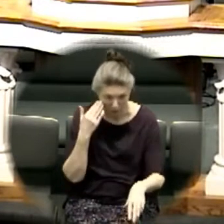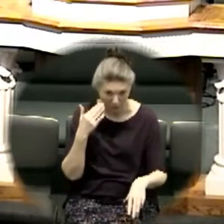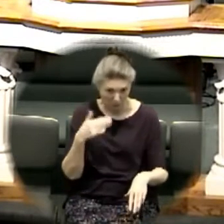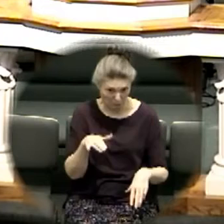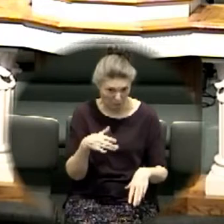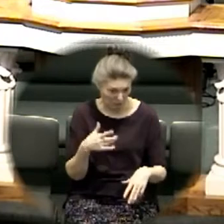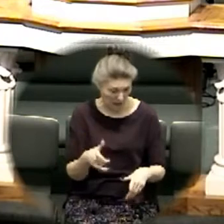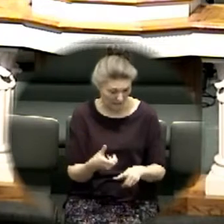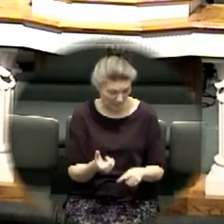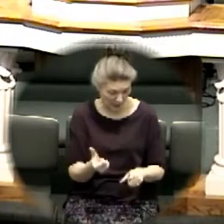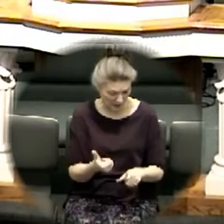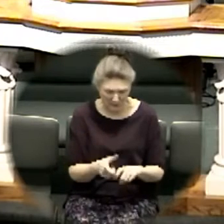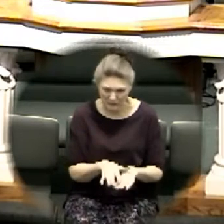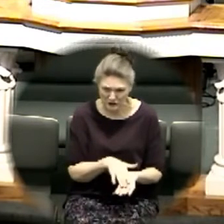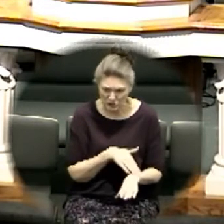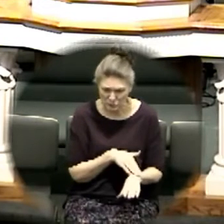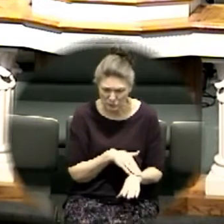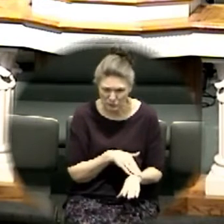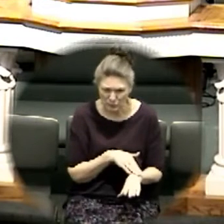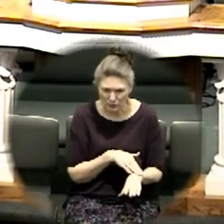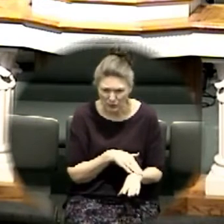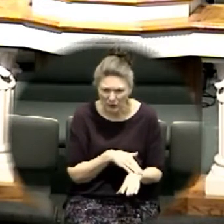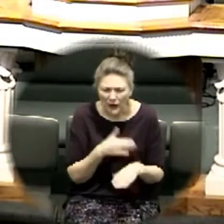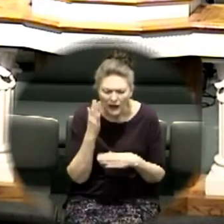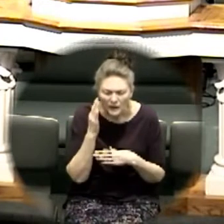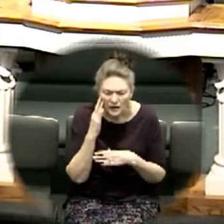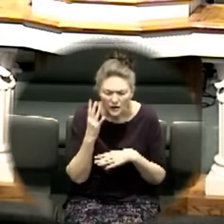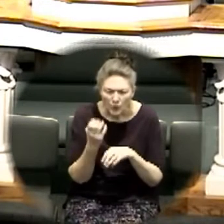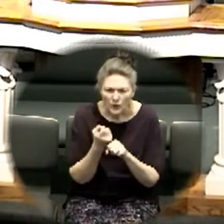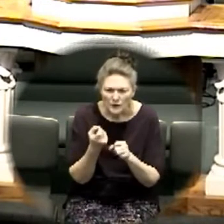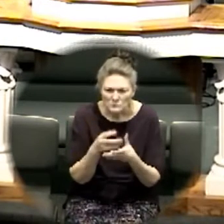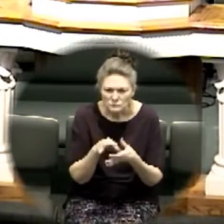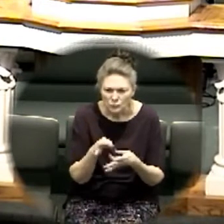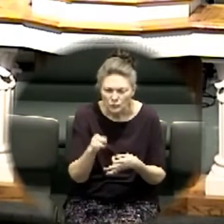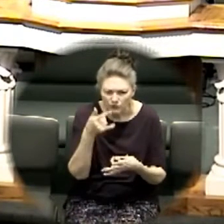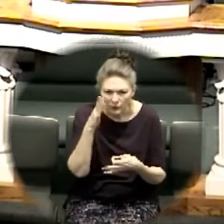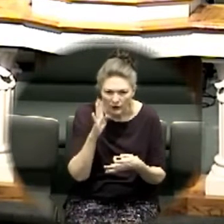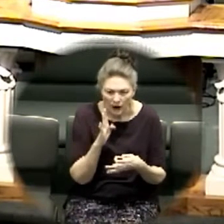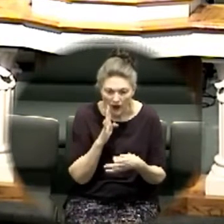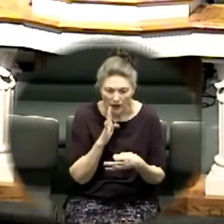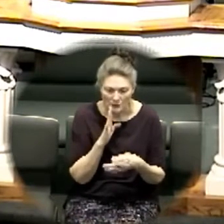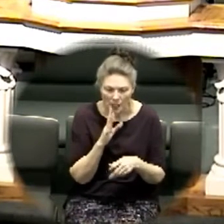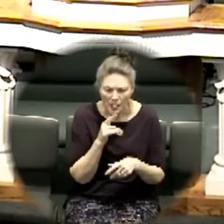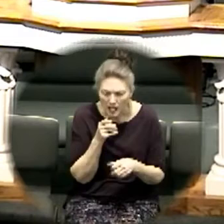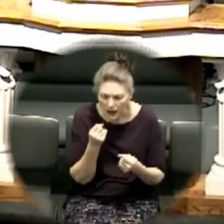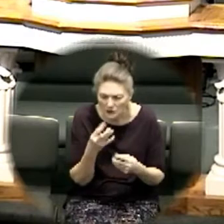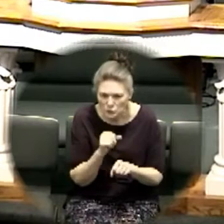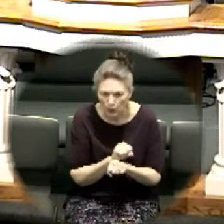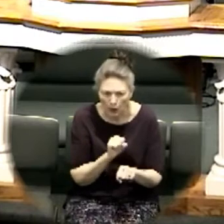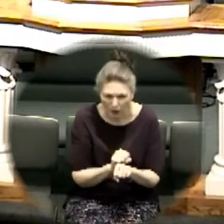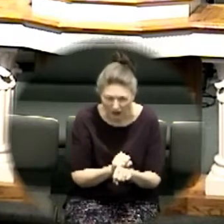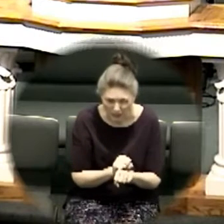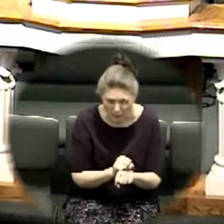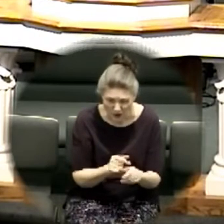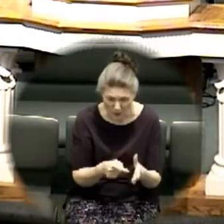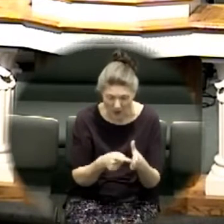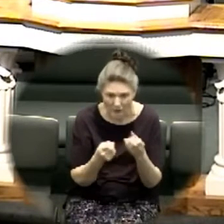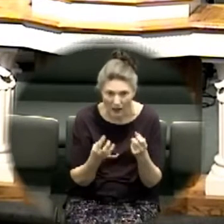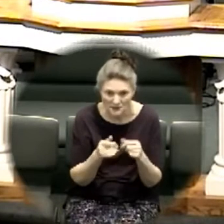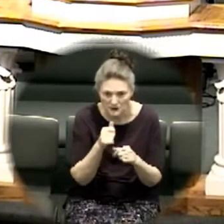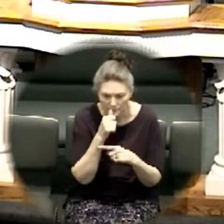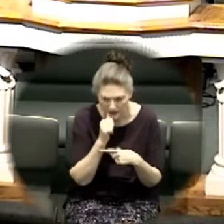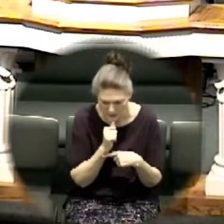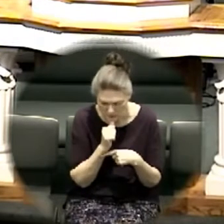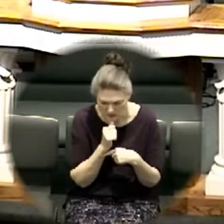is a lot of work sometimes it takes a lot of patience but they stood there and the bible says that when israel